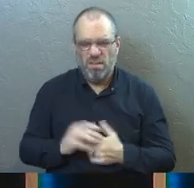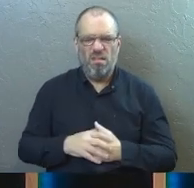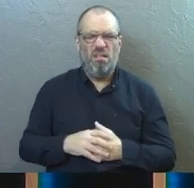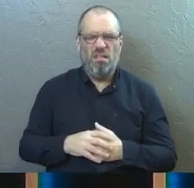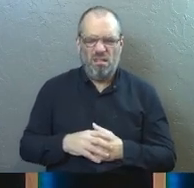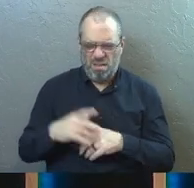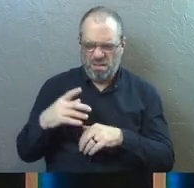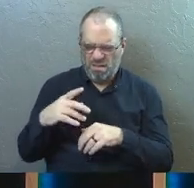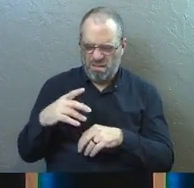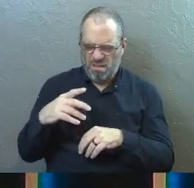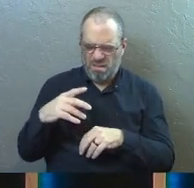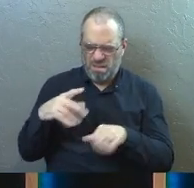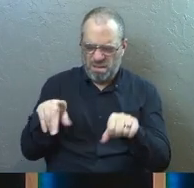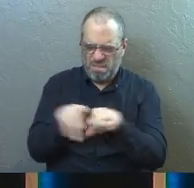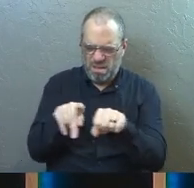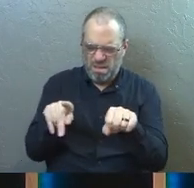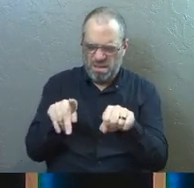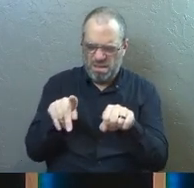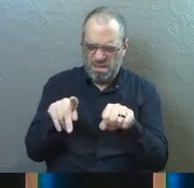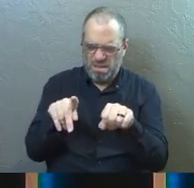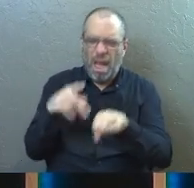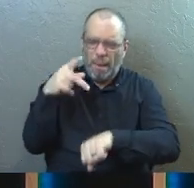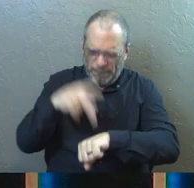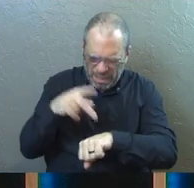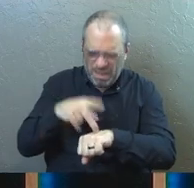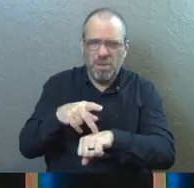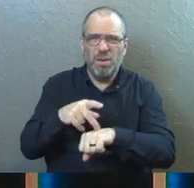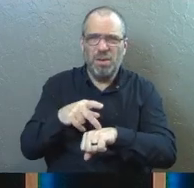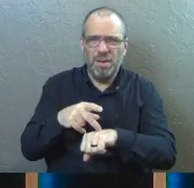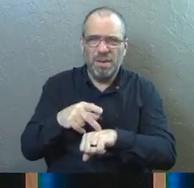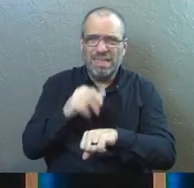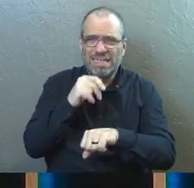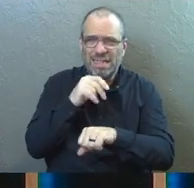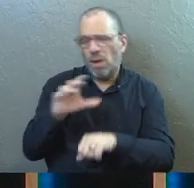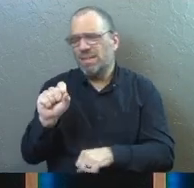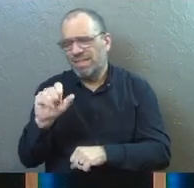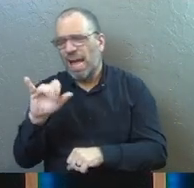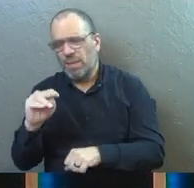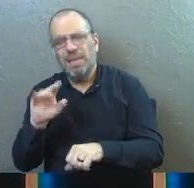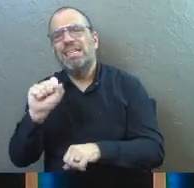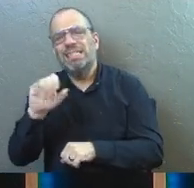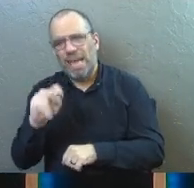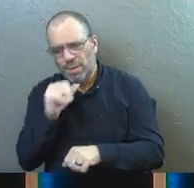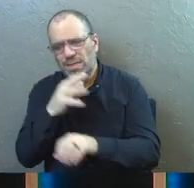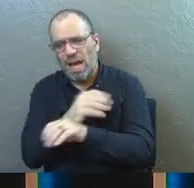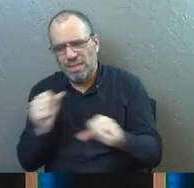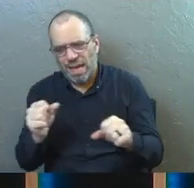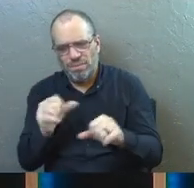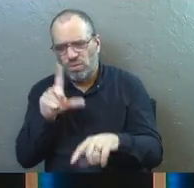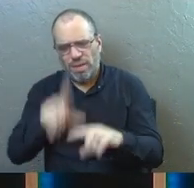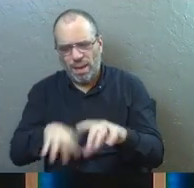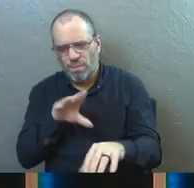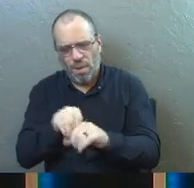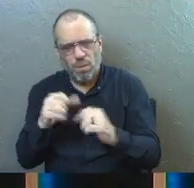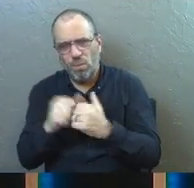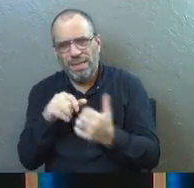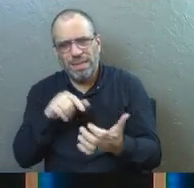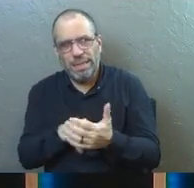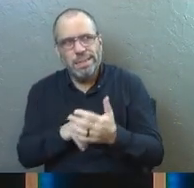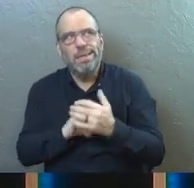whether or not Peter is saying Simon is not actually saved at this point. You can have no part in this.